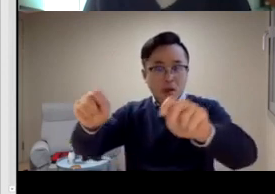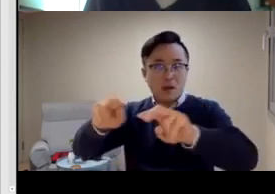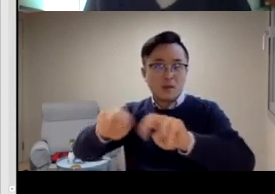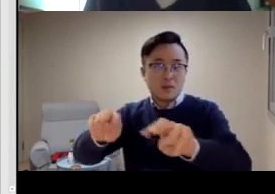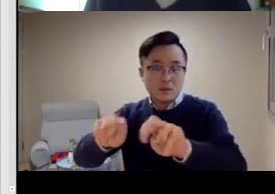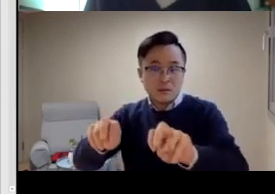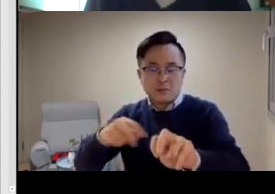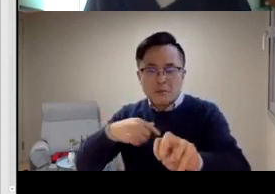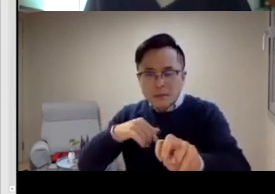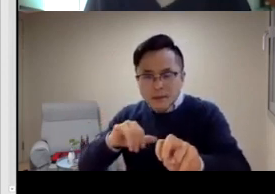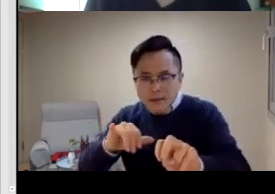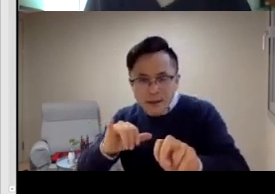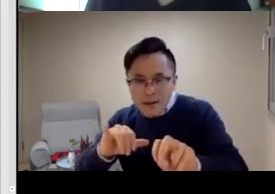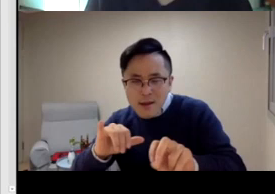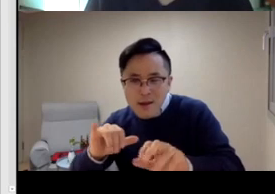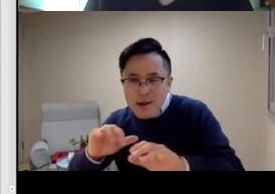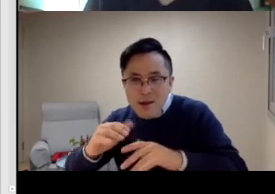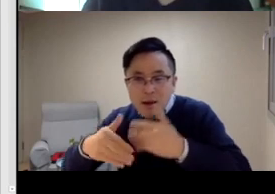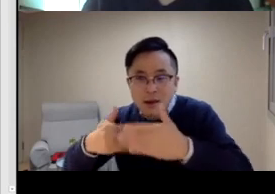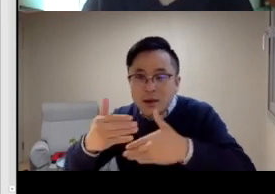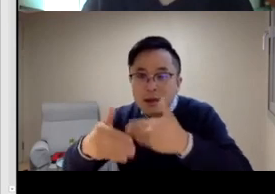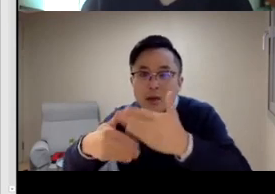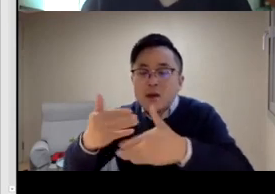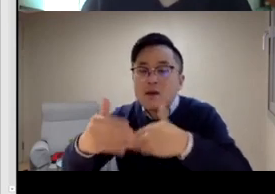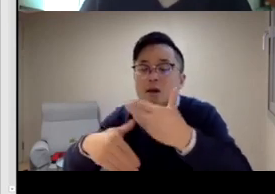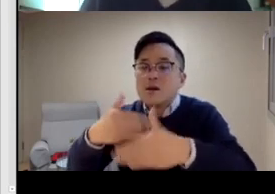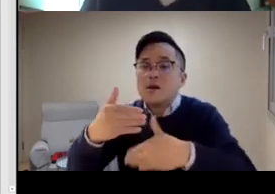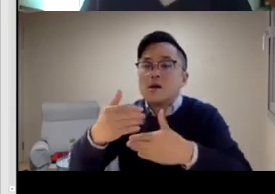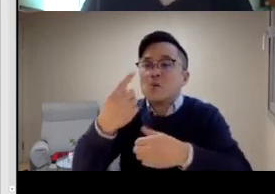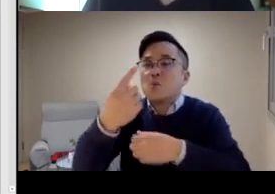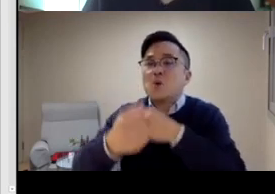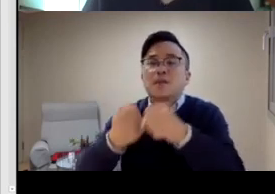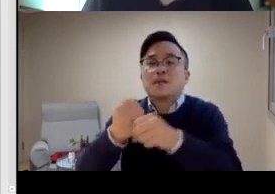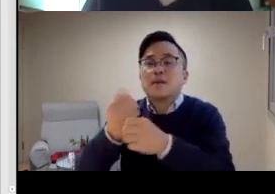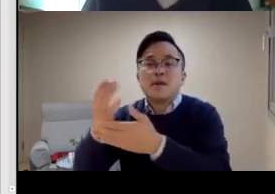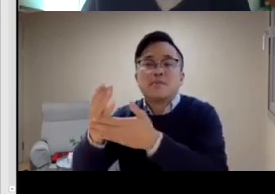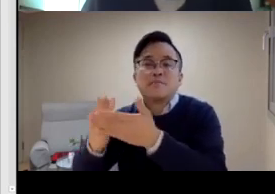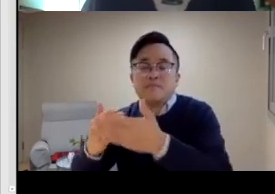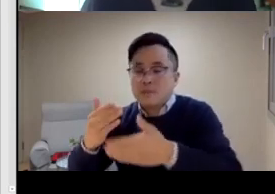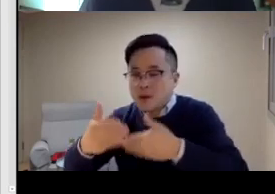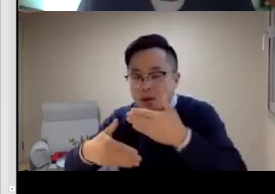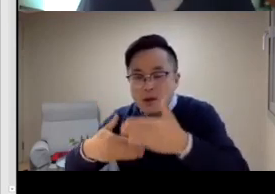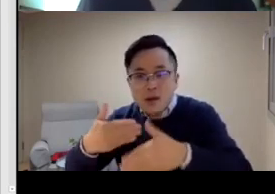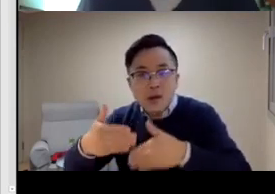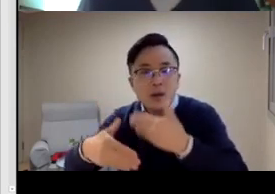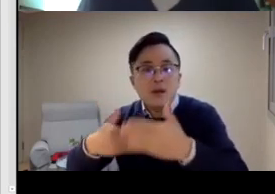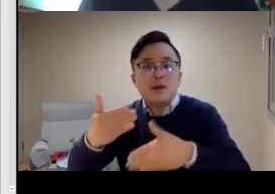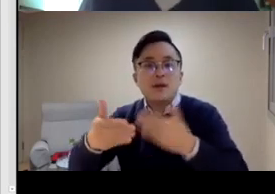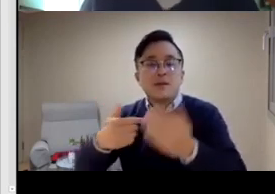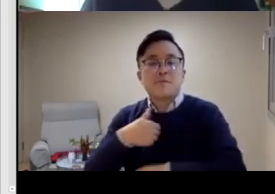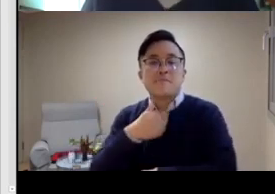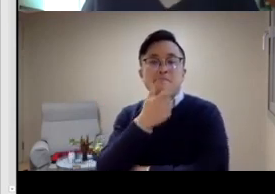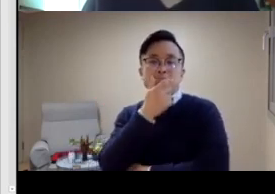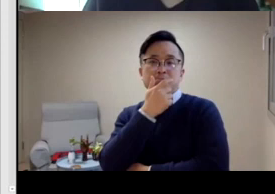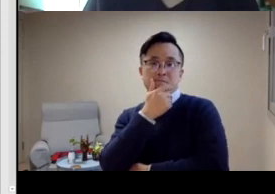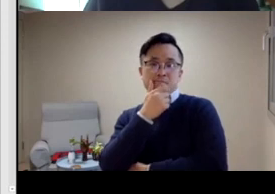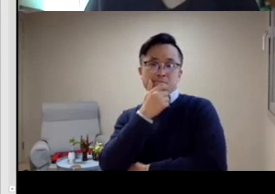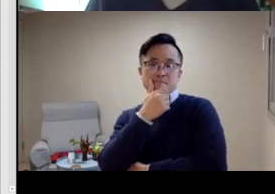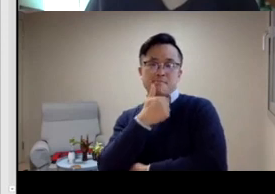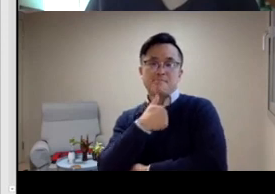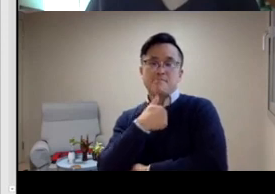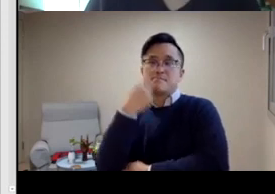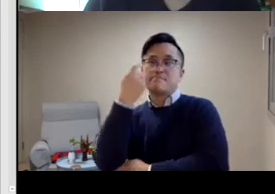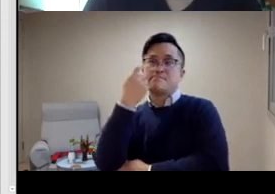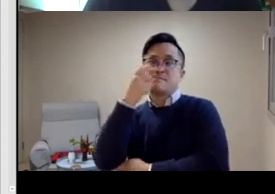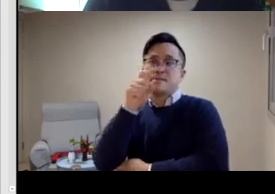And that's where I then began developing as a linguist, working together under the direction there at the Max